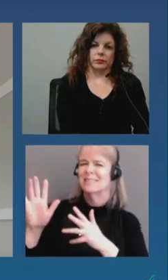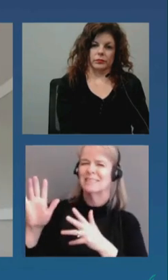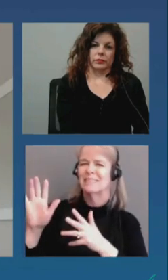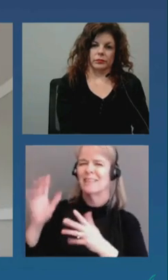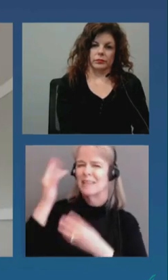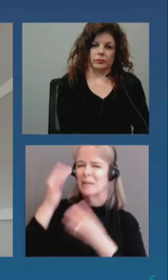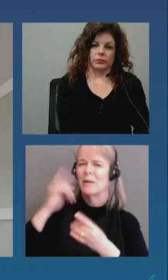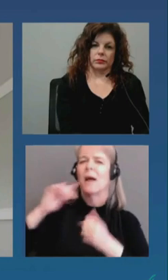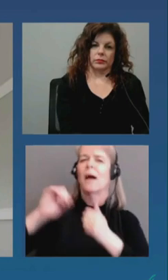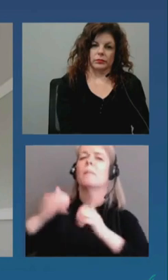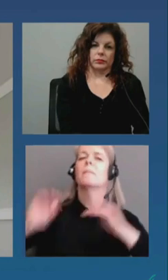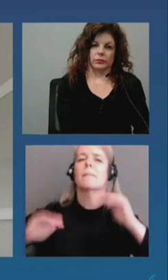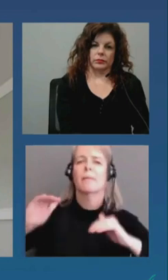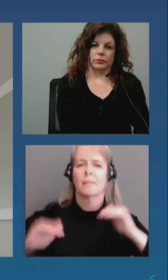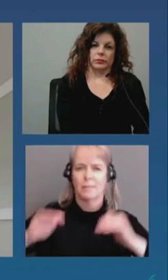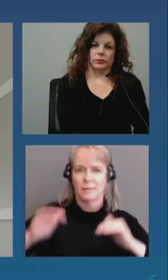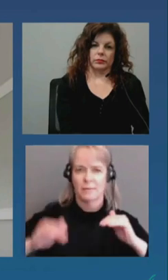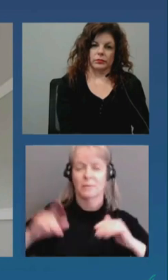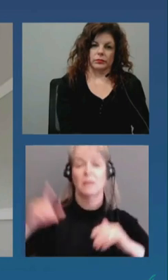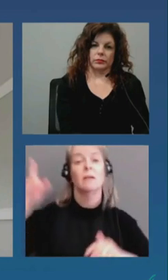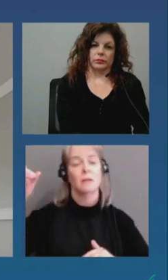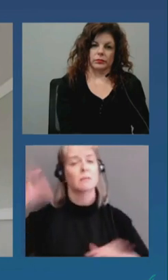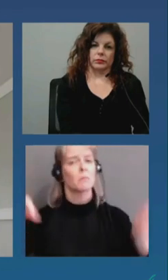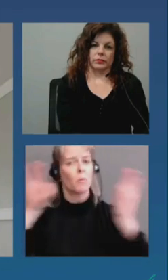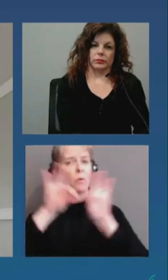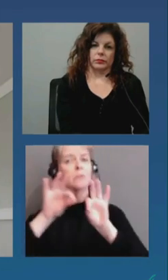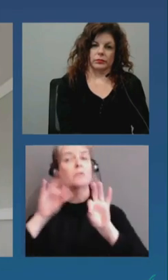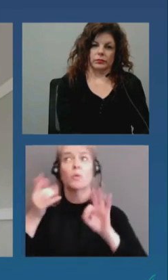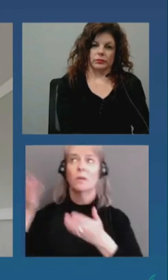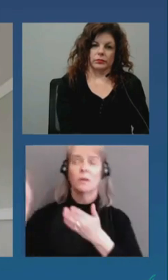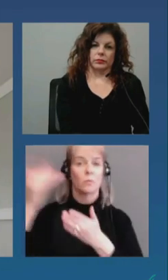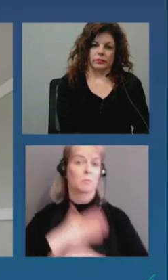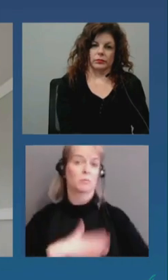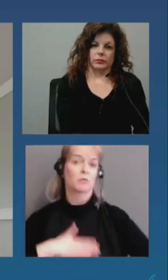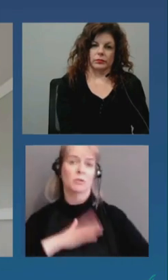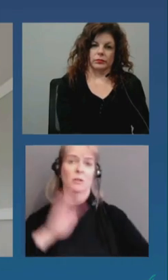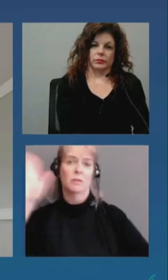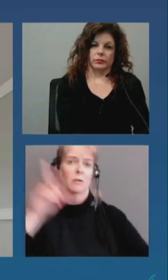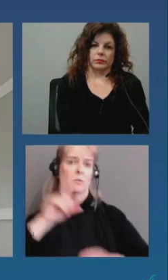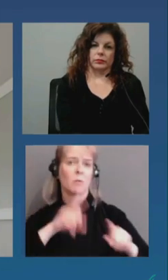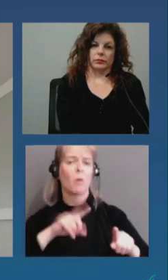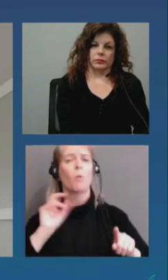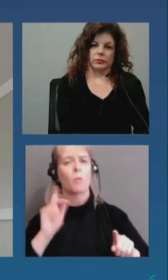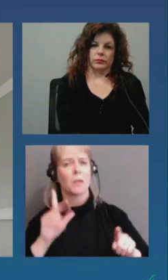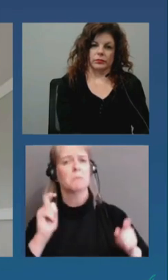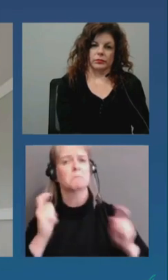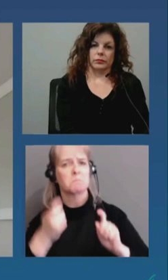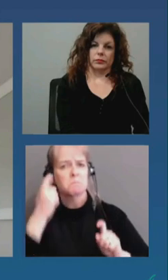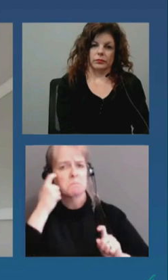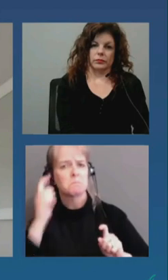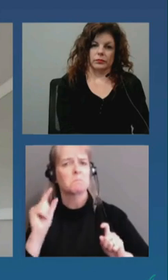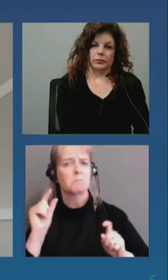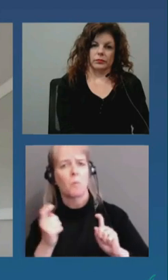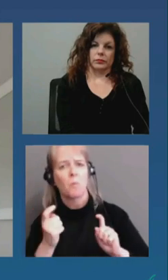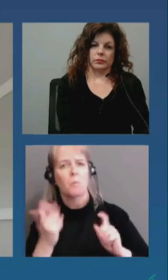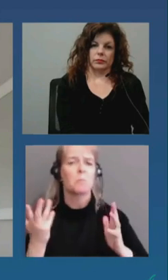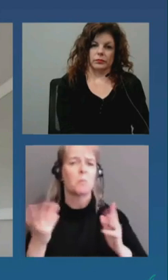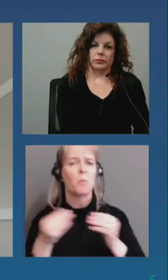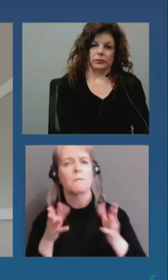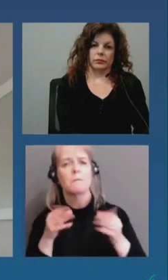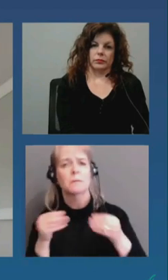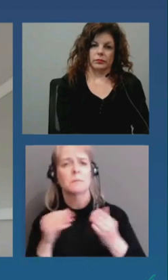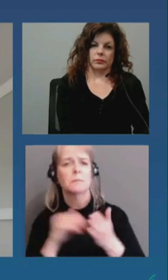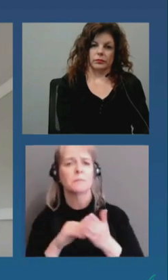right balance um we are always concerned uh with any approach uh that focuses on